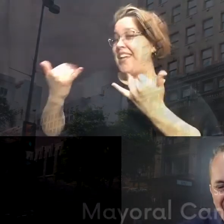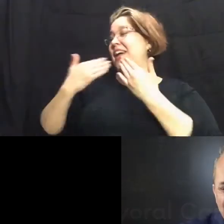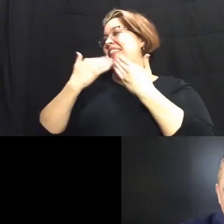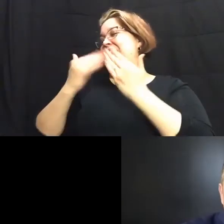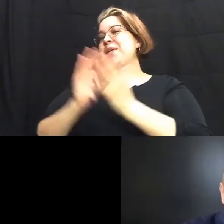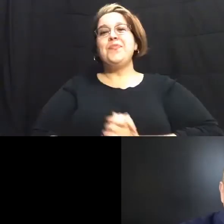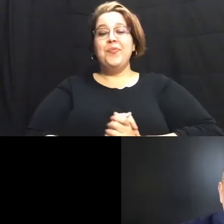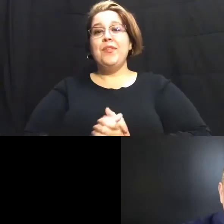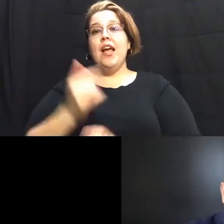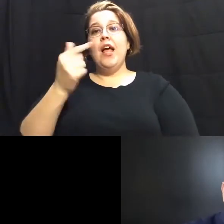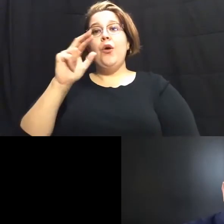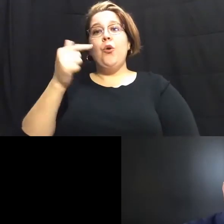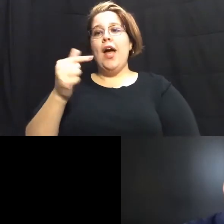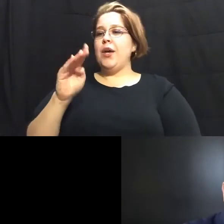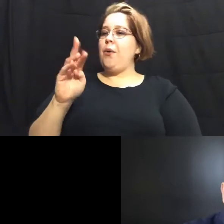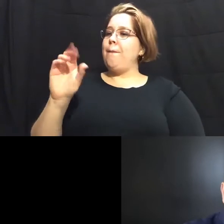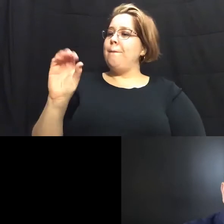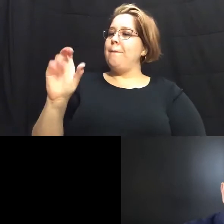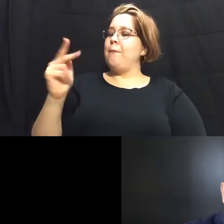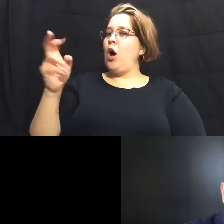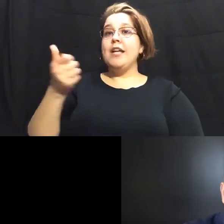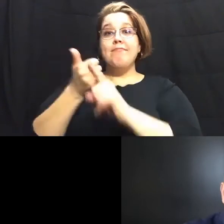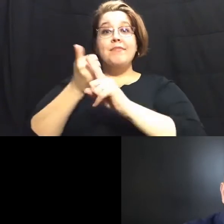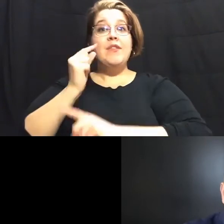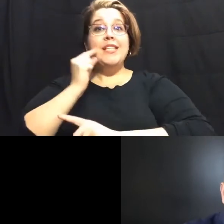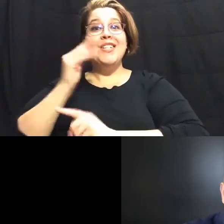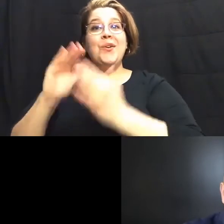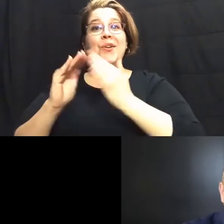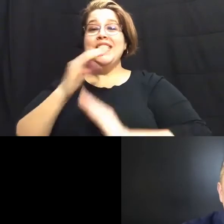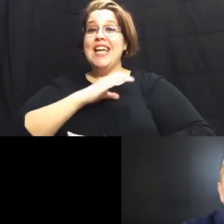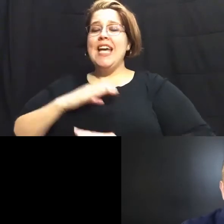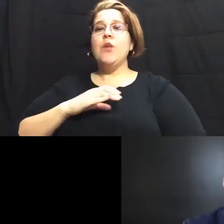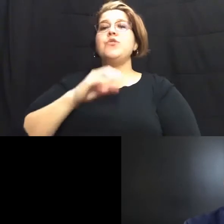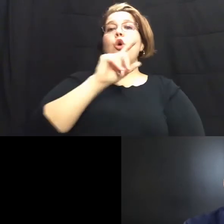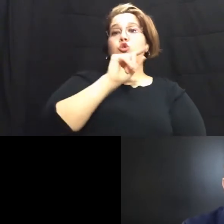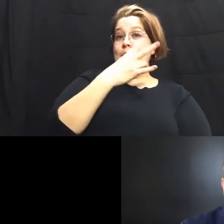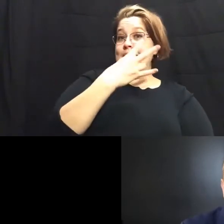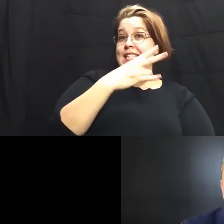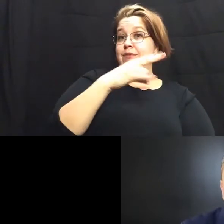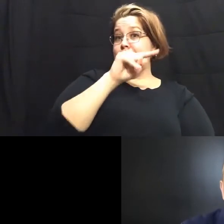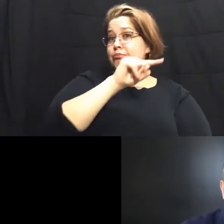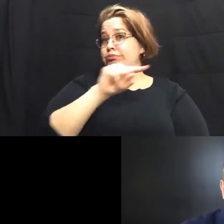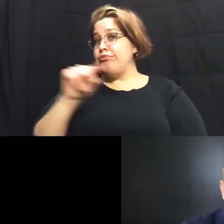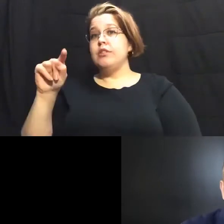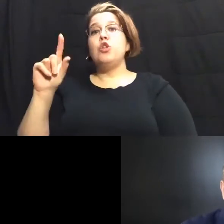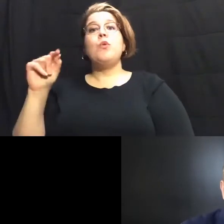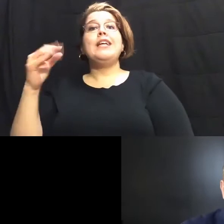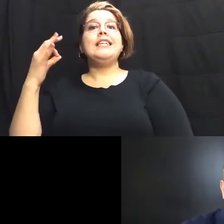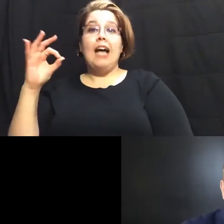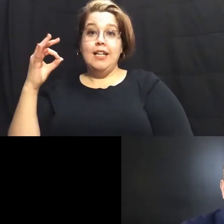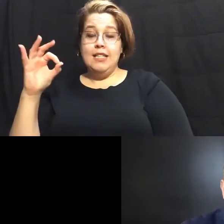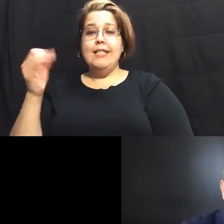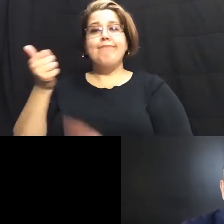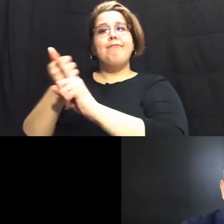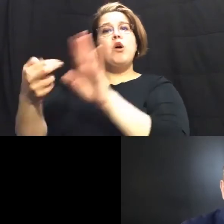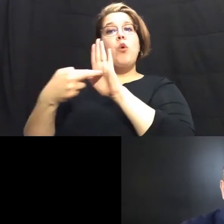greg brock house served on san antonio city council from 2017 to 2019 as a